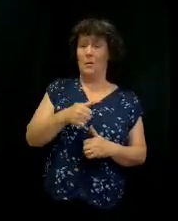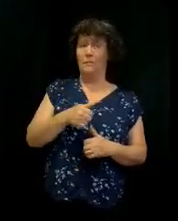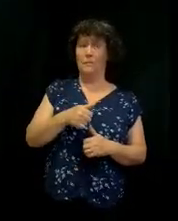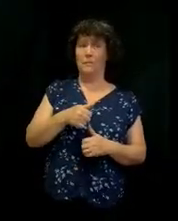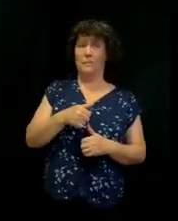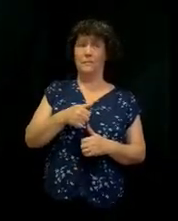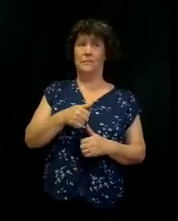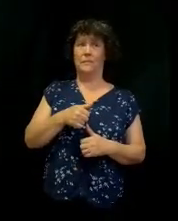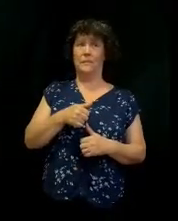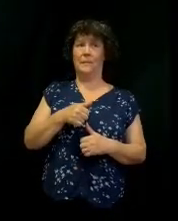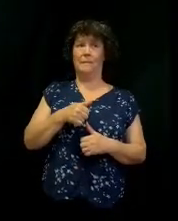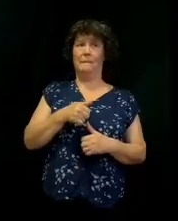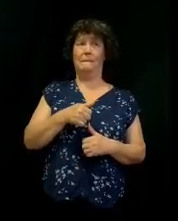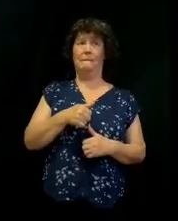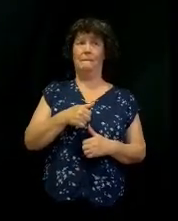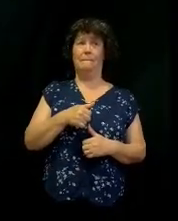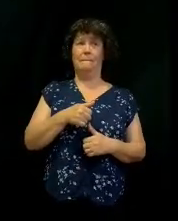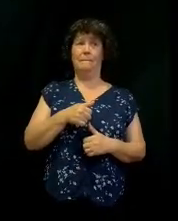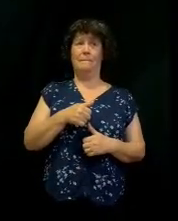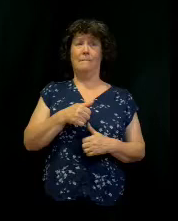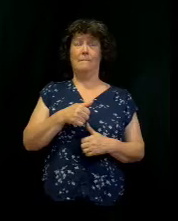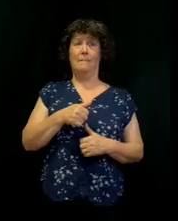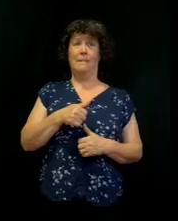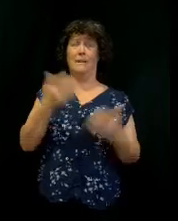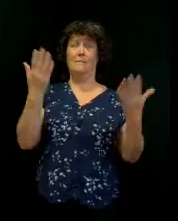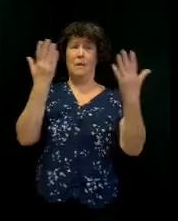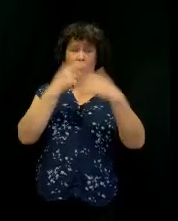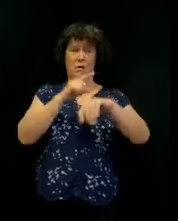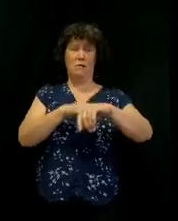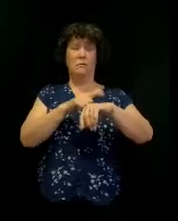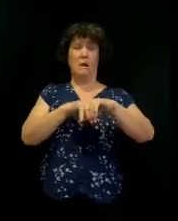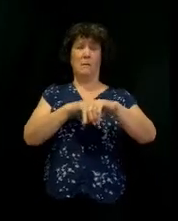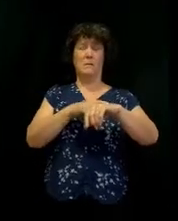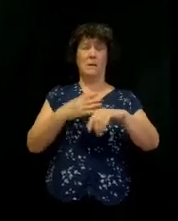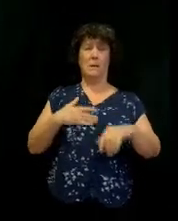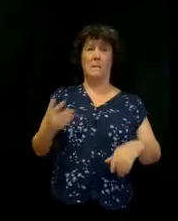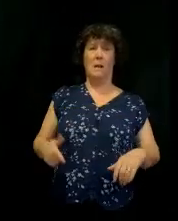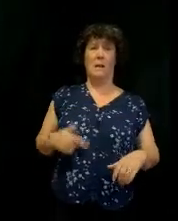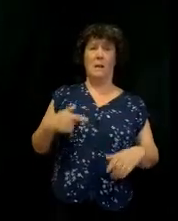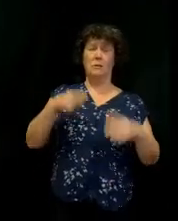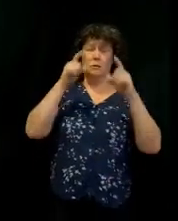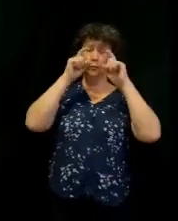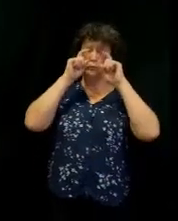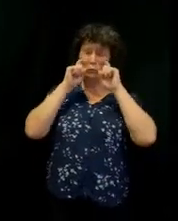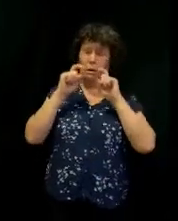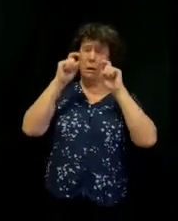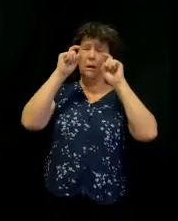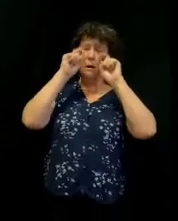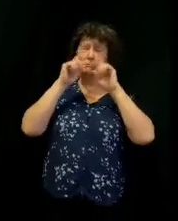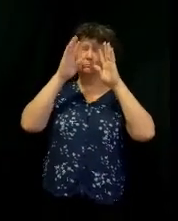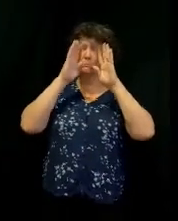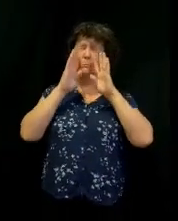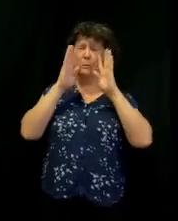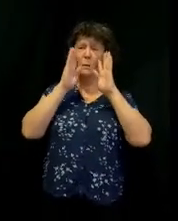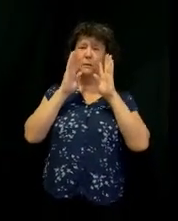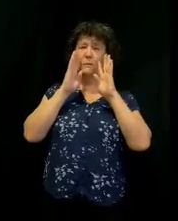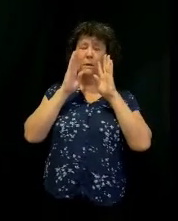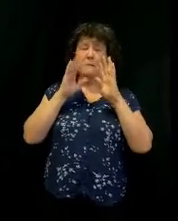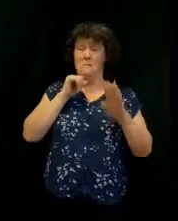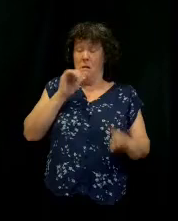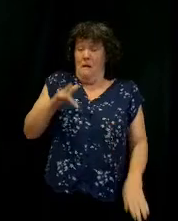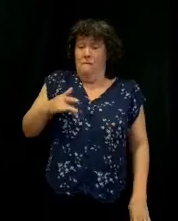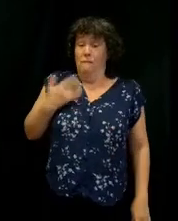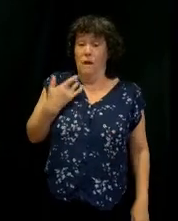I remember taking laps in a church some dark times in my life. With tears running down my face. I certainly didn't feel like it.